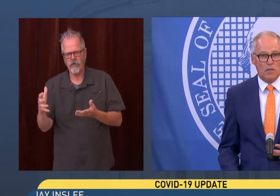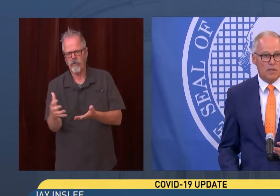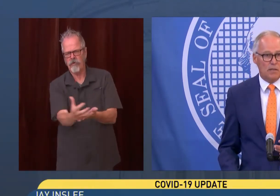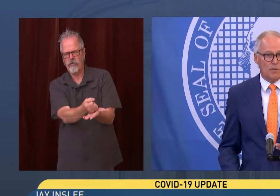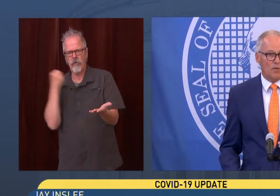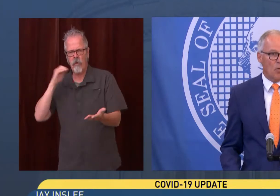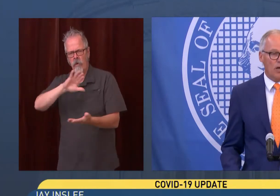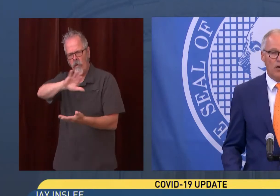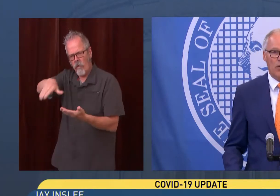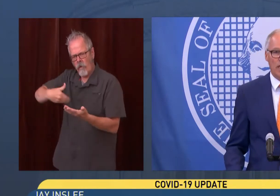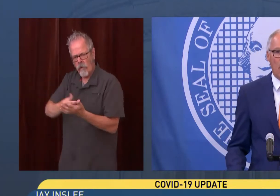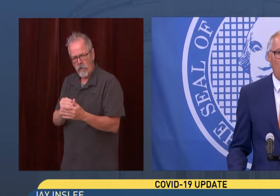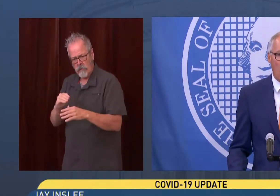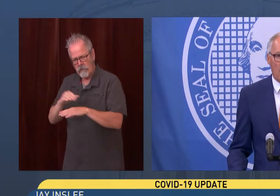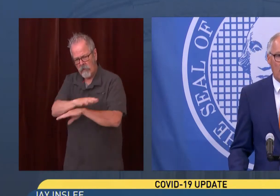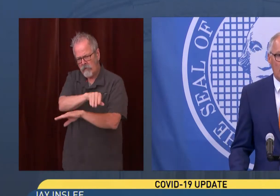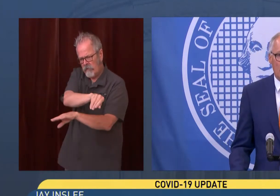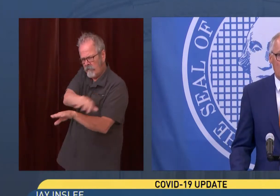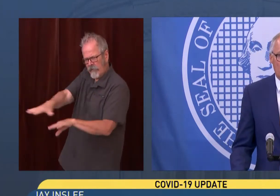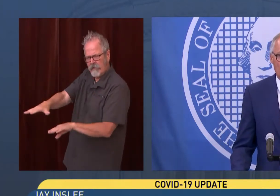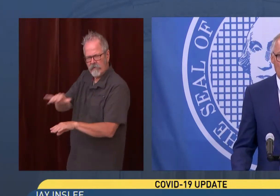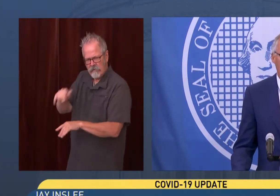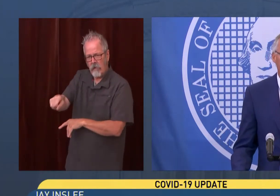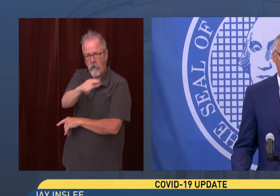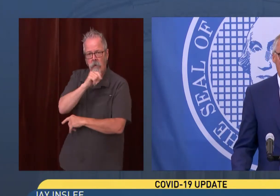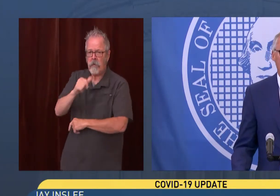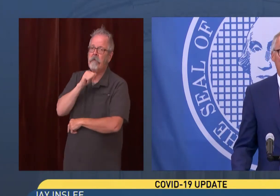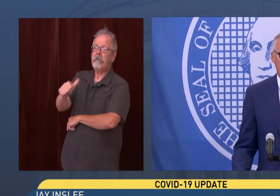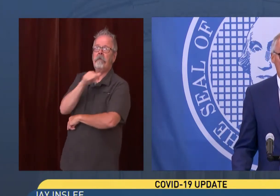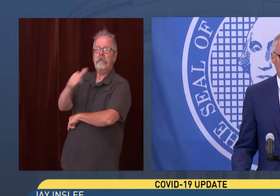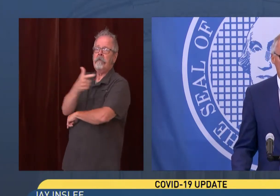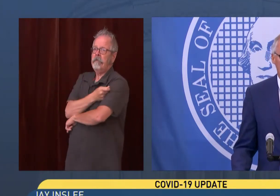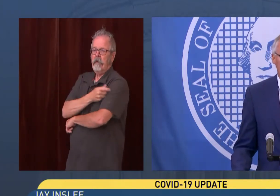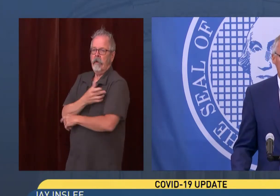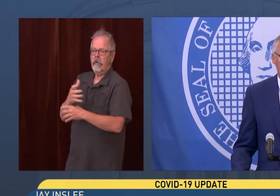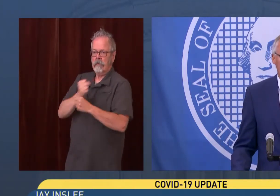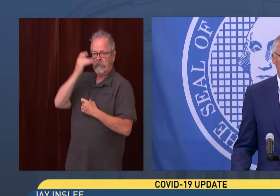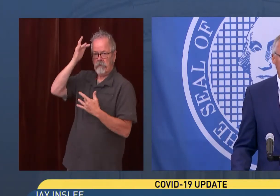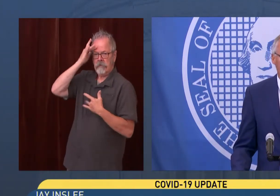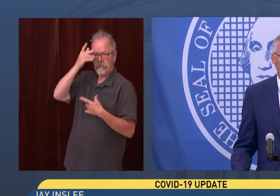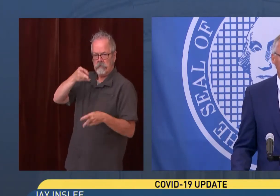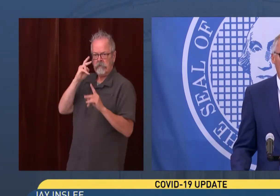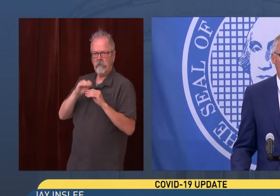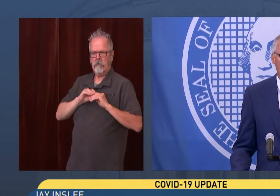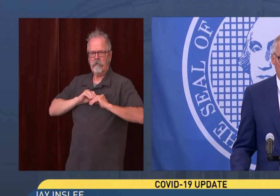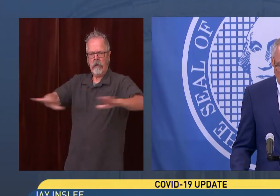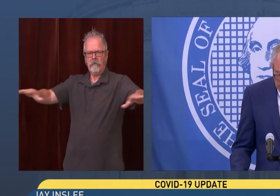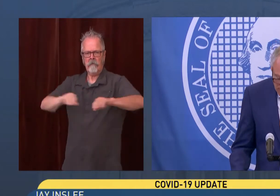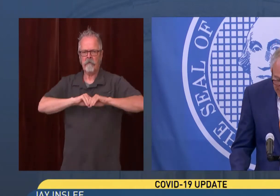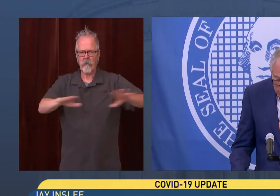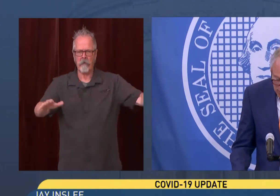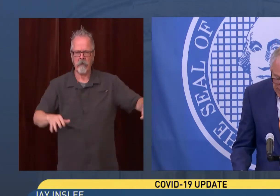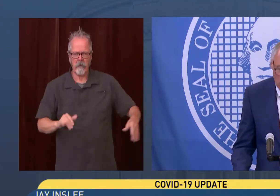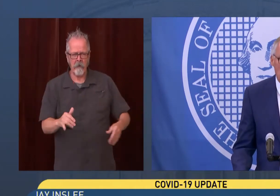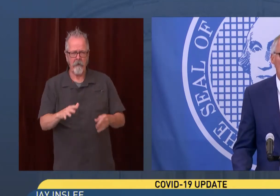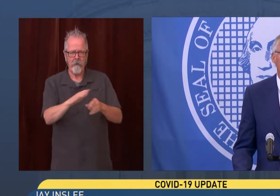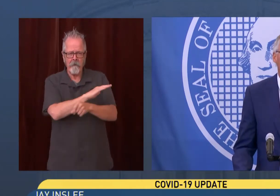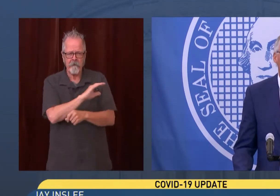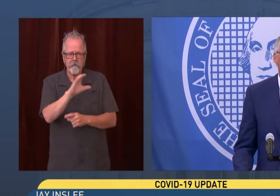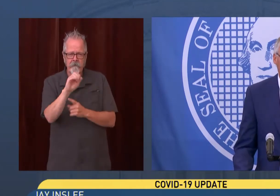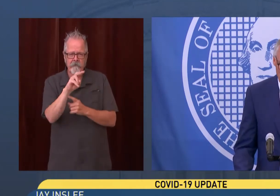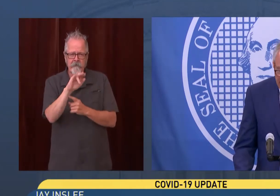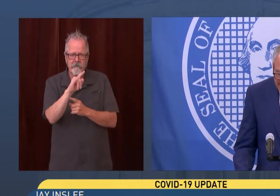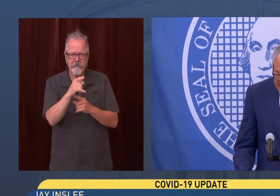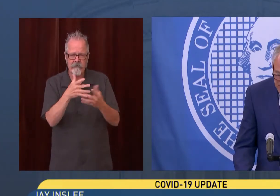attacks, those who want to go to the ER, those who have traffic accidents, would not have adequate medical care. We